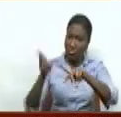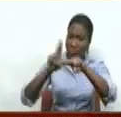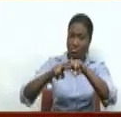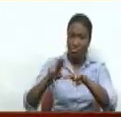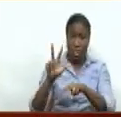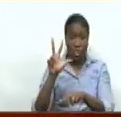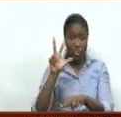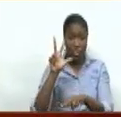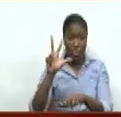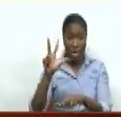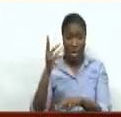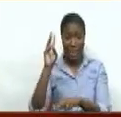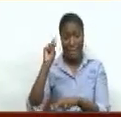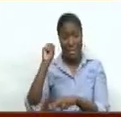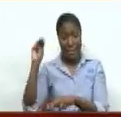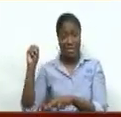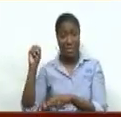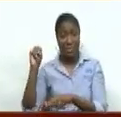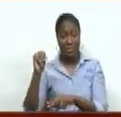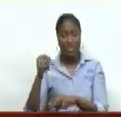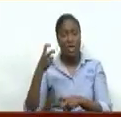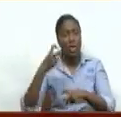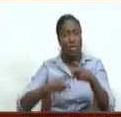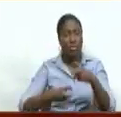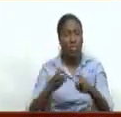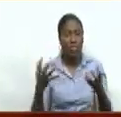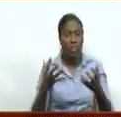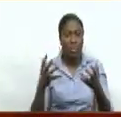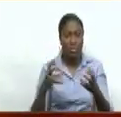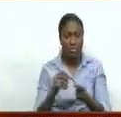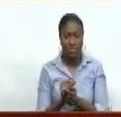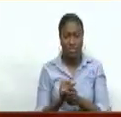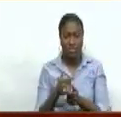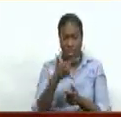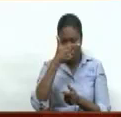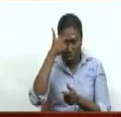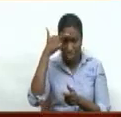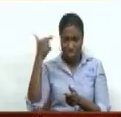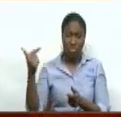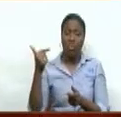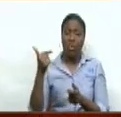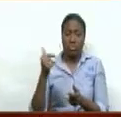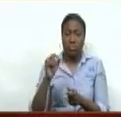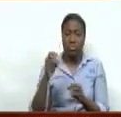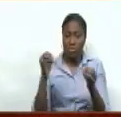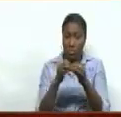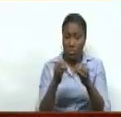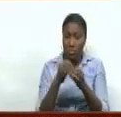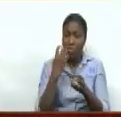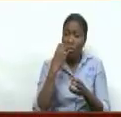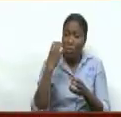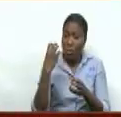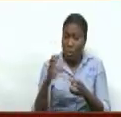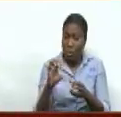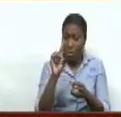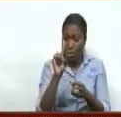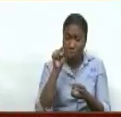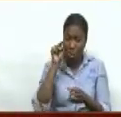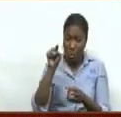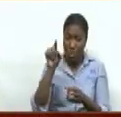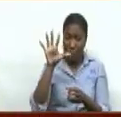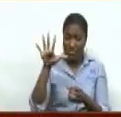is that as we approach 1.5 degrees and especially as we go past 1.5 degrees,